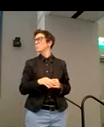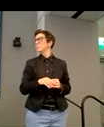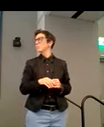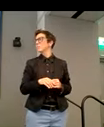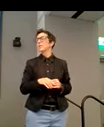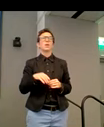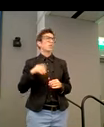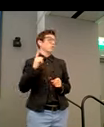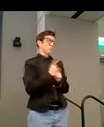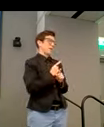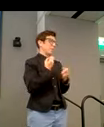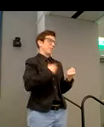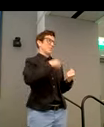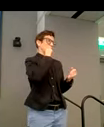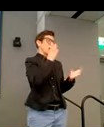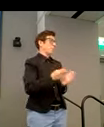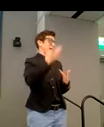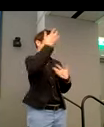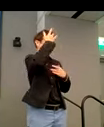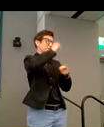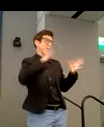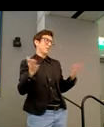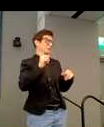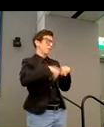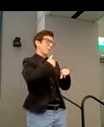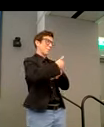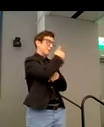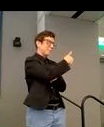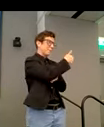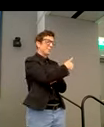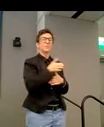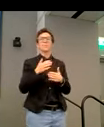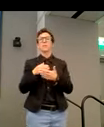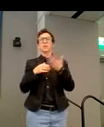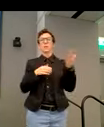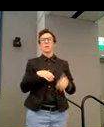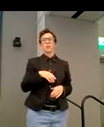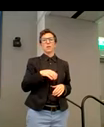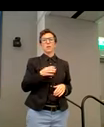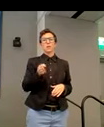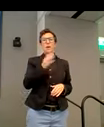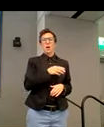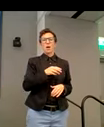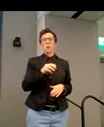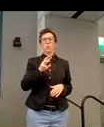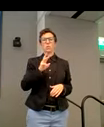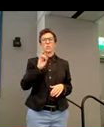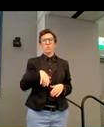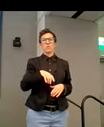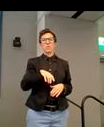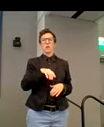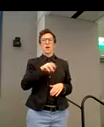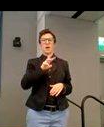prepared for the pandemic. So Um, uh, with Webex, uh, would you care to, uh, tell us how the pandemic may have, uh,